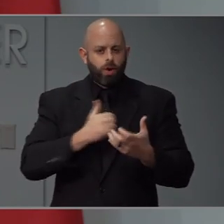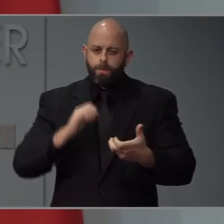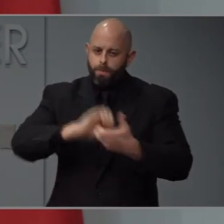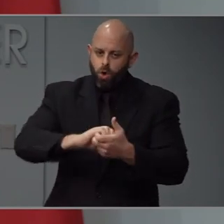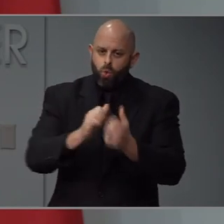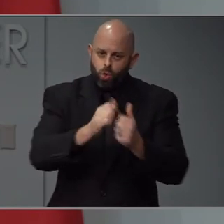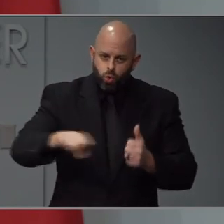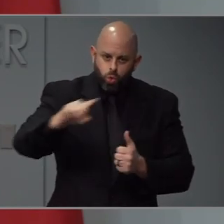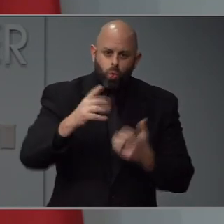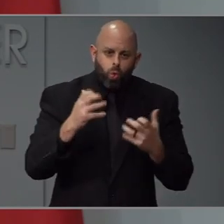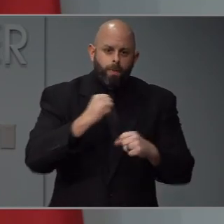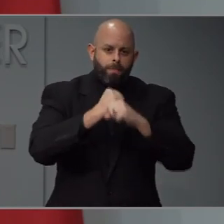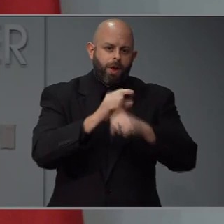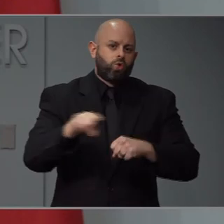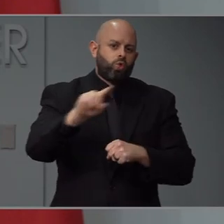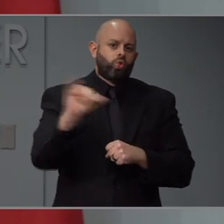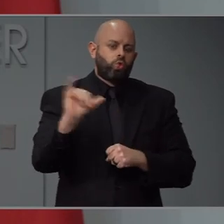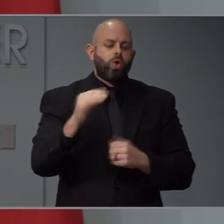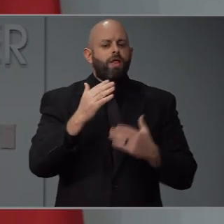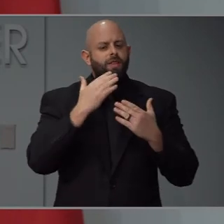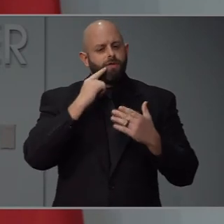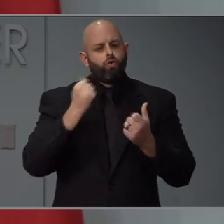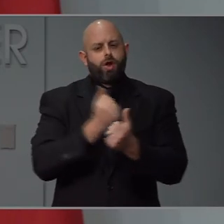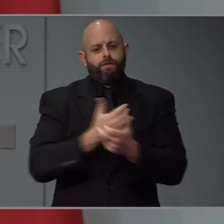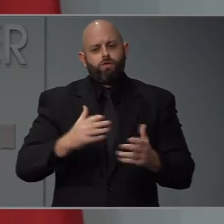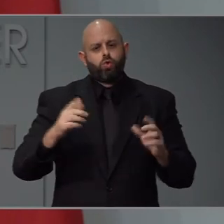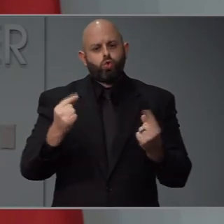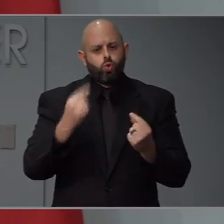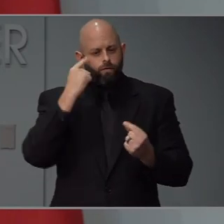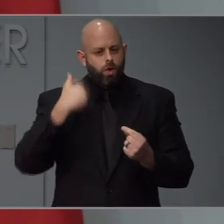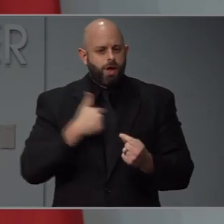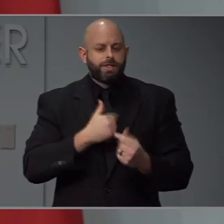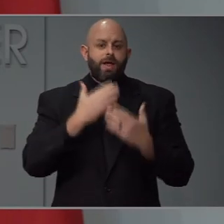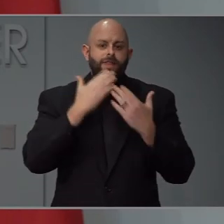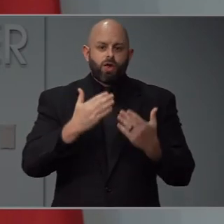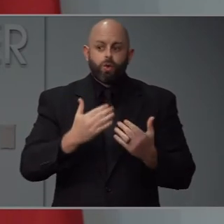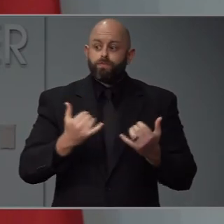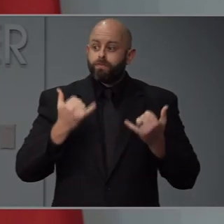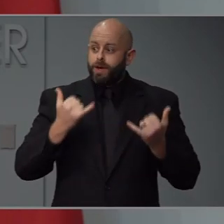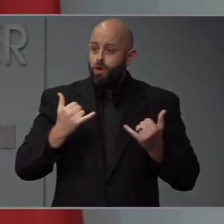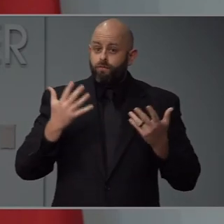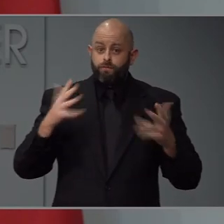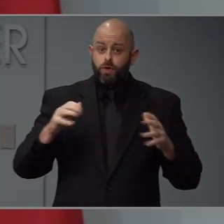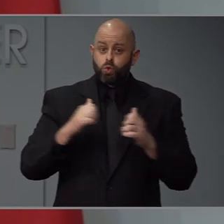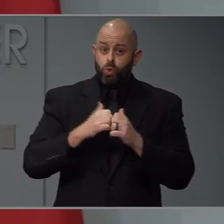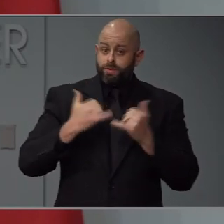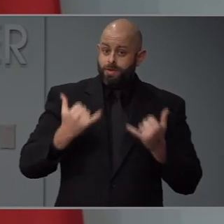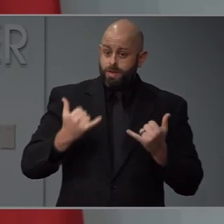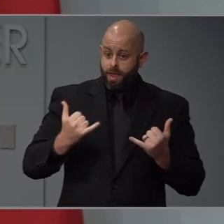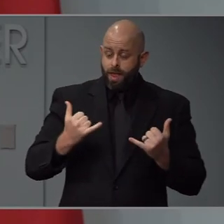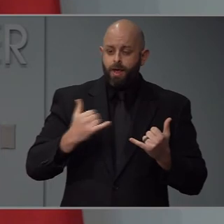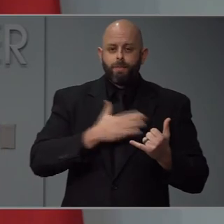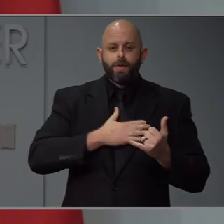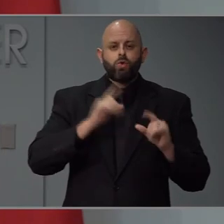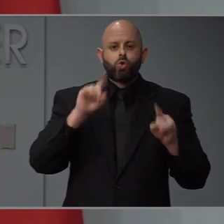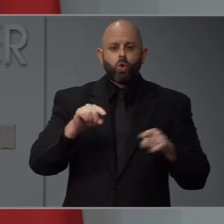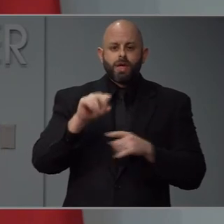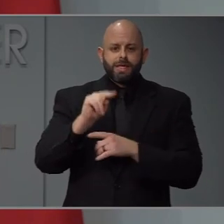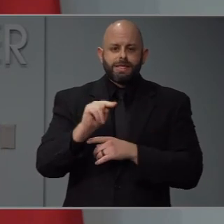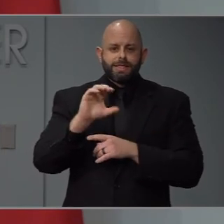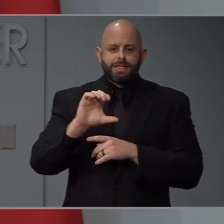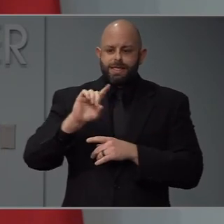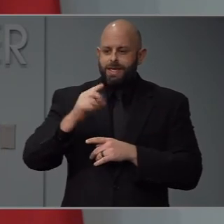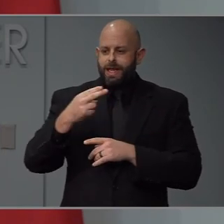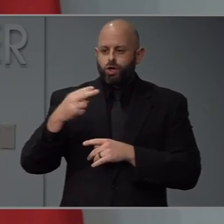to protect you all the time. Thanks for all that you're doing. Thanks for the time today. again, check out ncdhhs